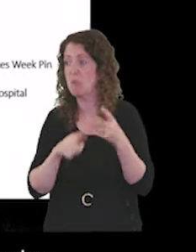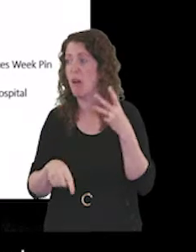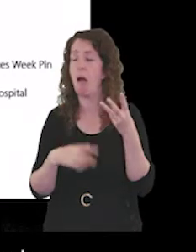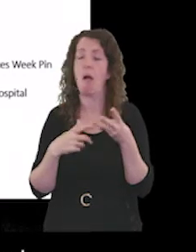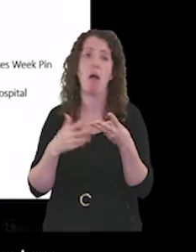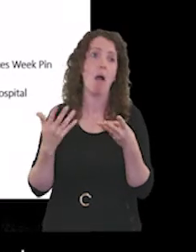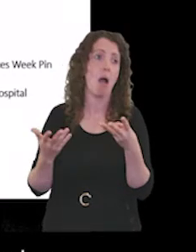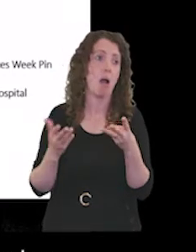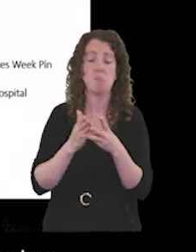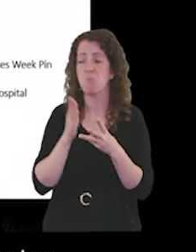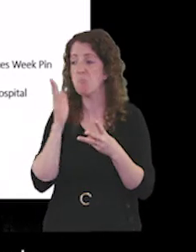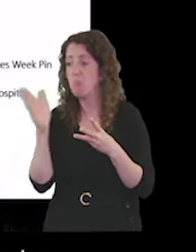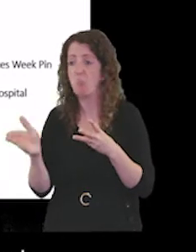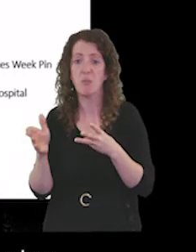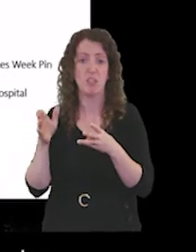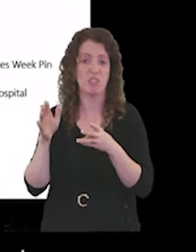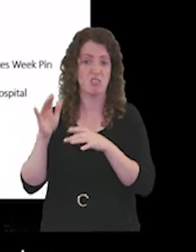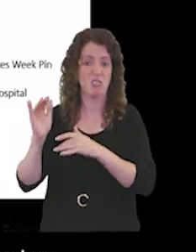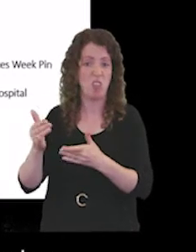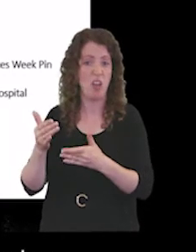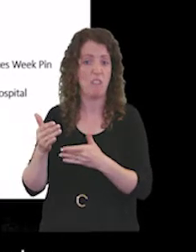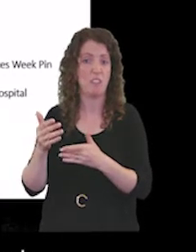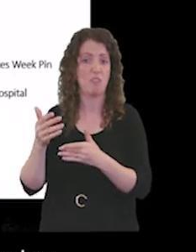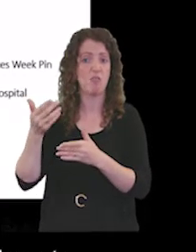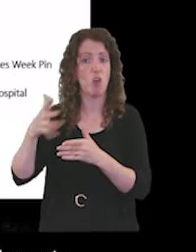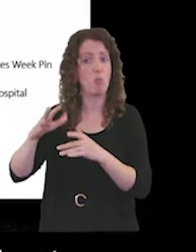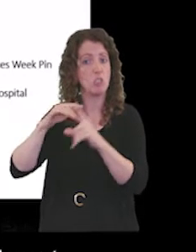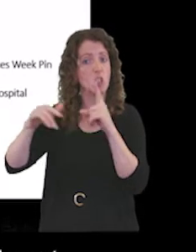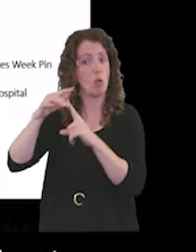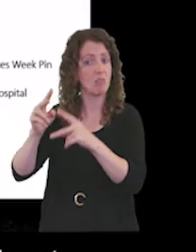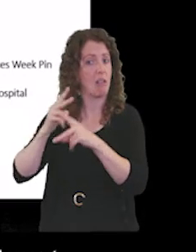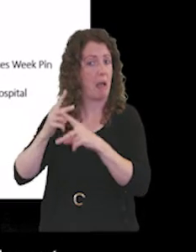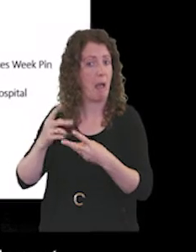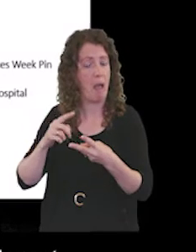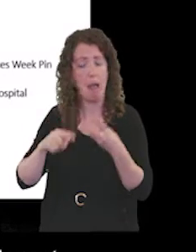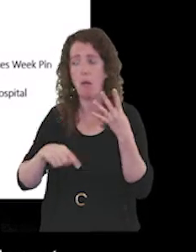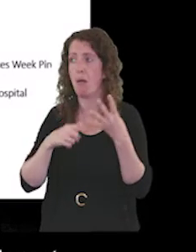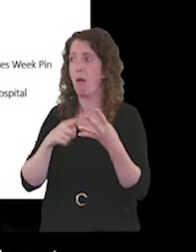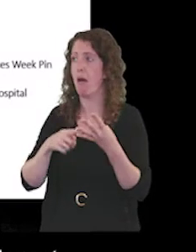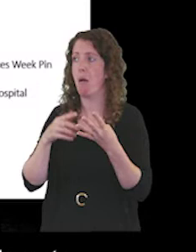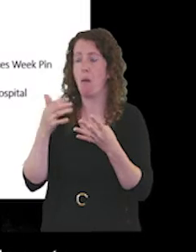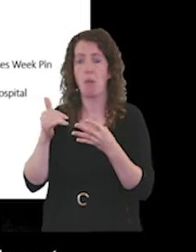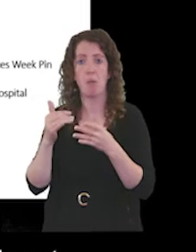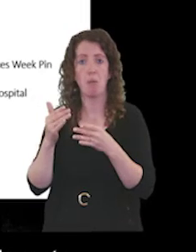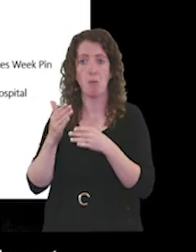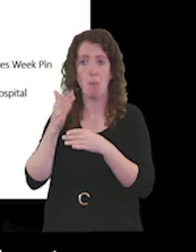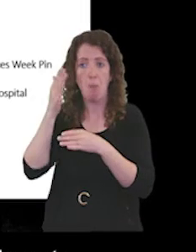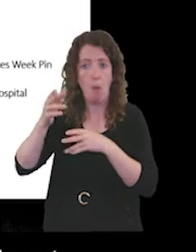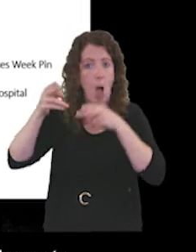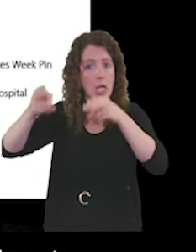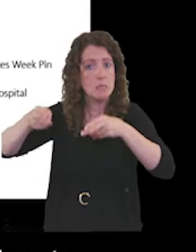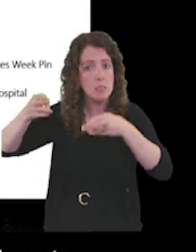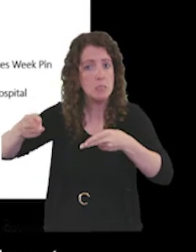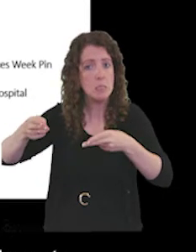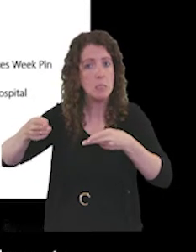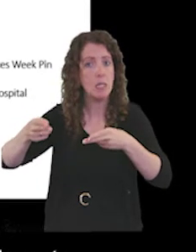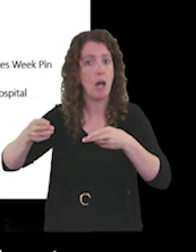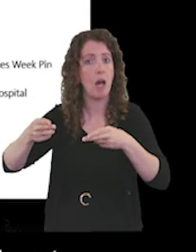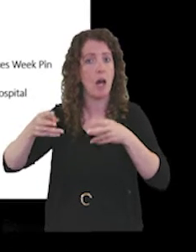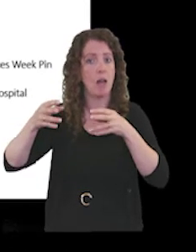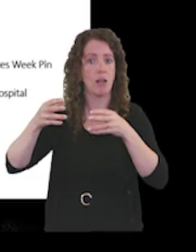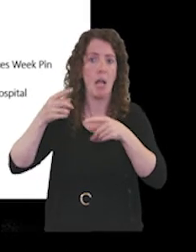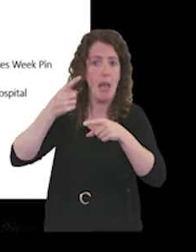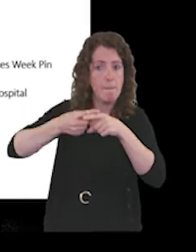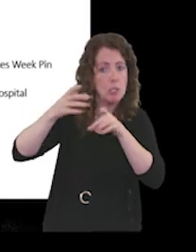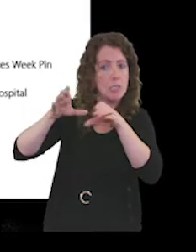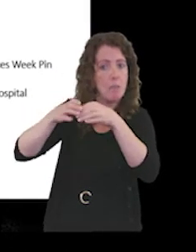get services from social care and they might need to go to the acute hospital, either the emergency department